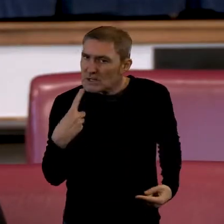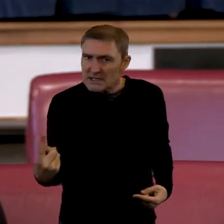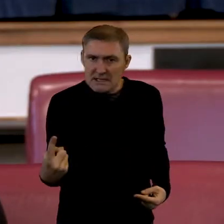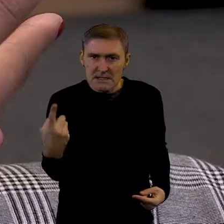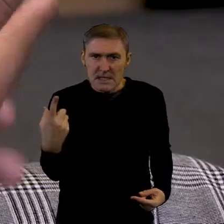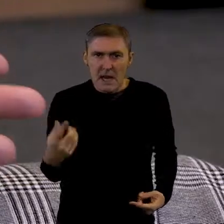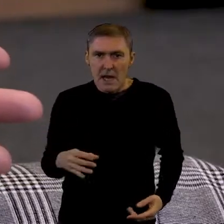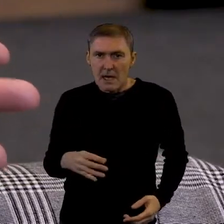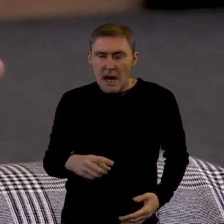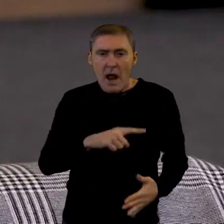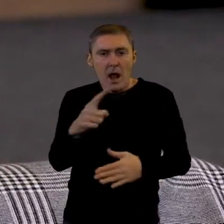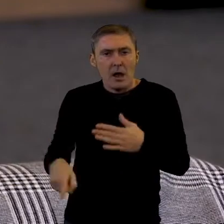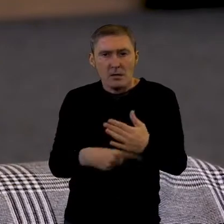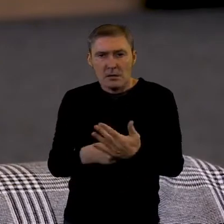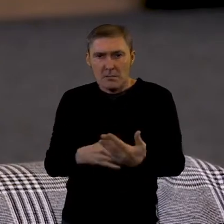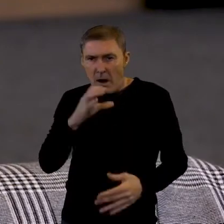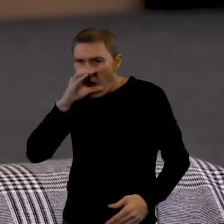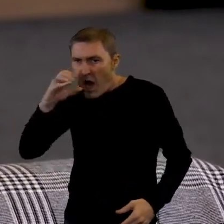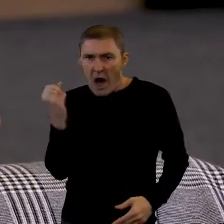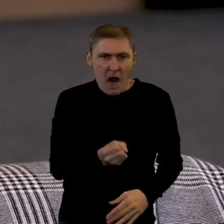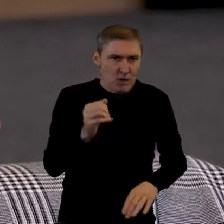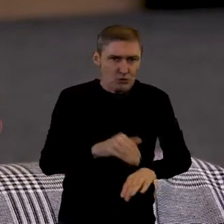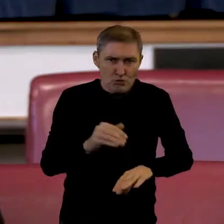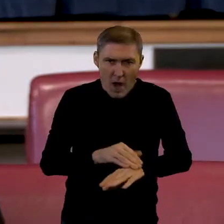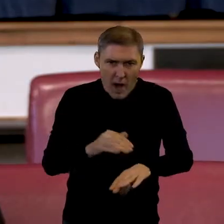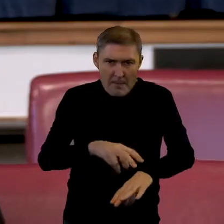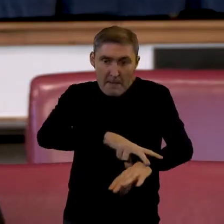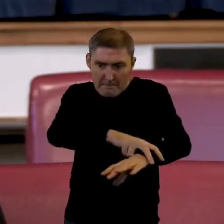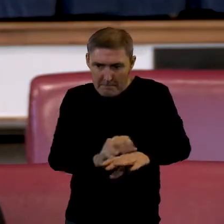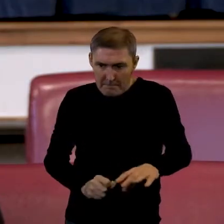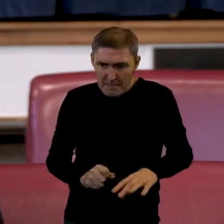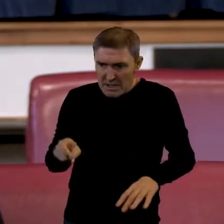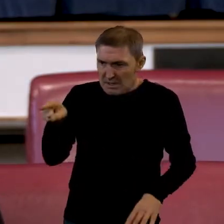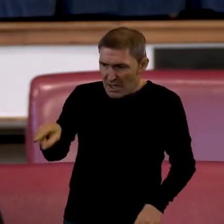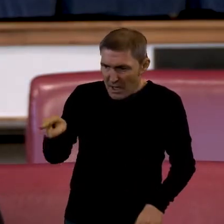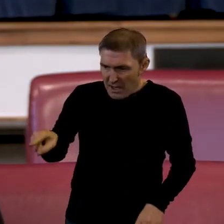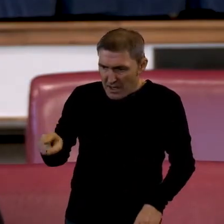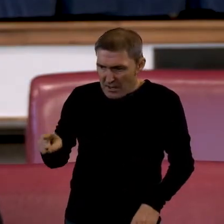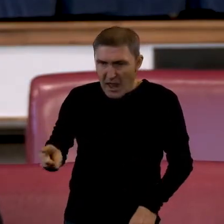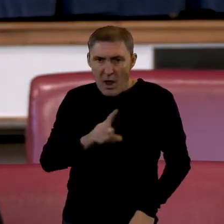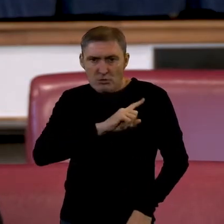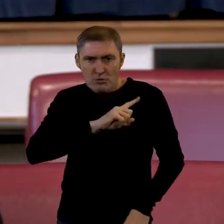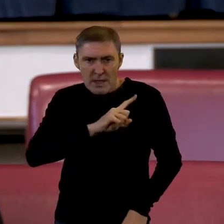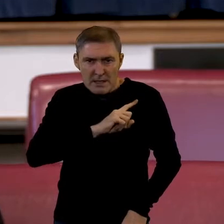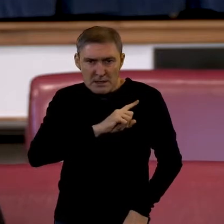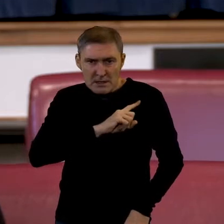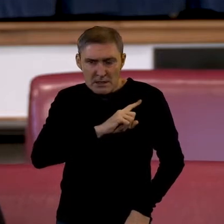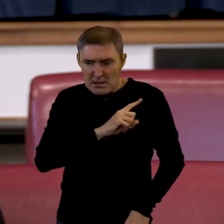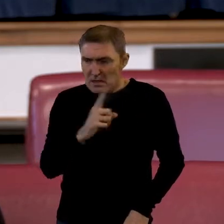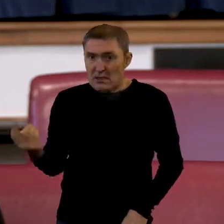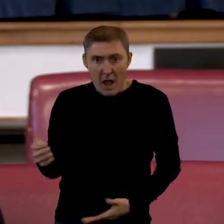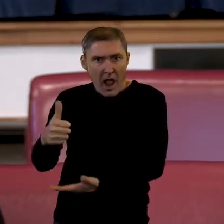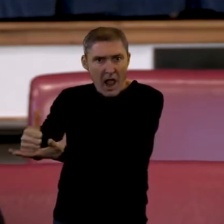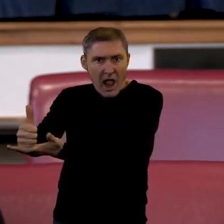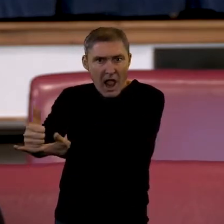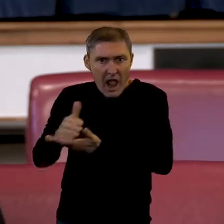awkward about doing that. The police are there to help and there is more awareness. They will help you. You know,